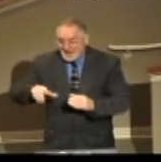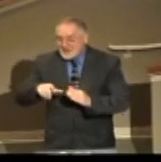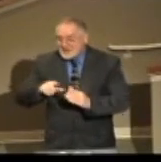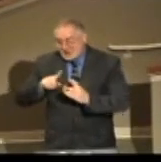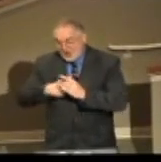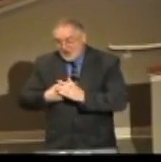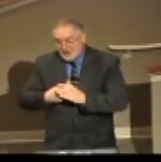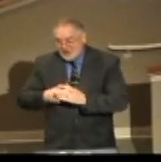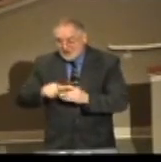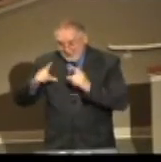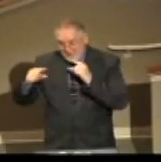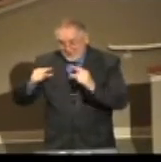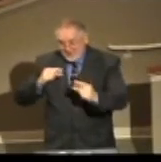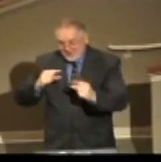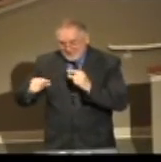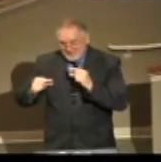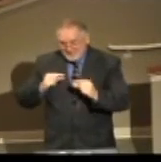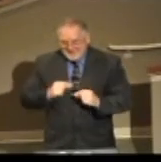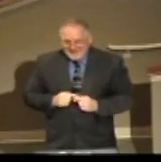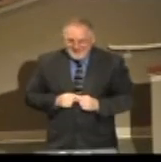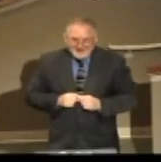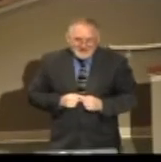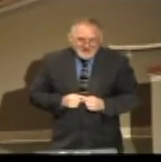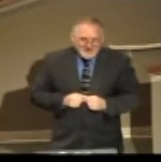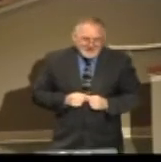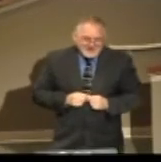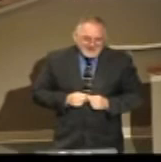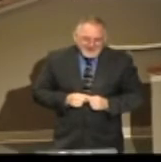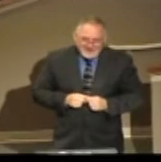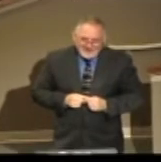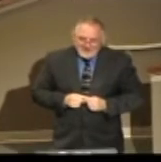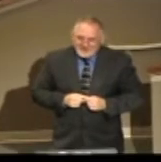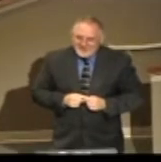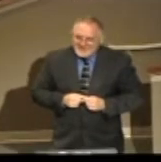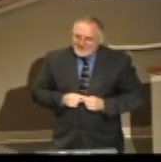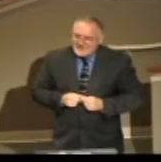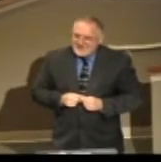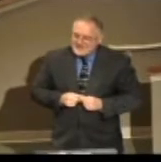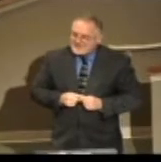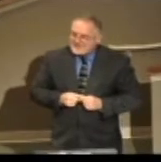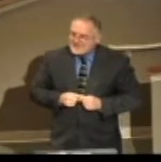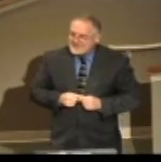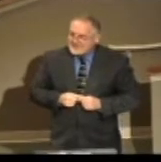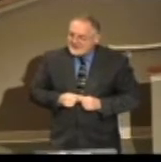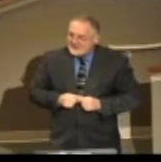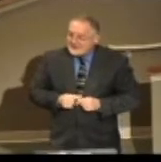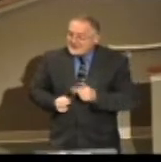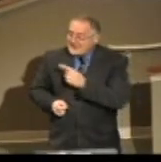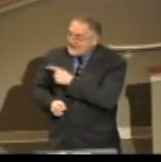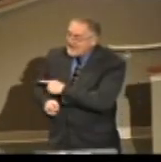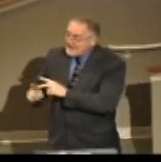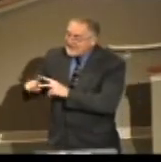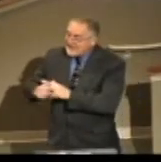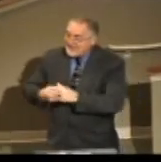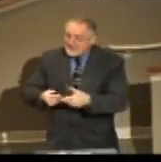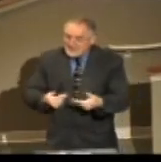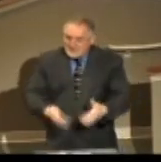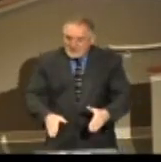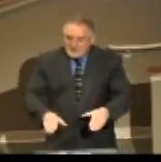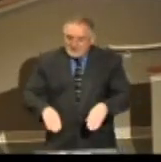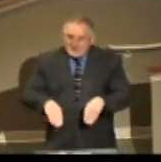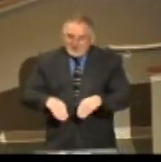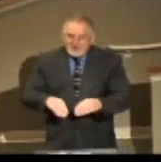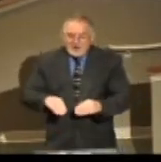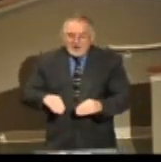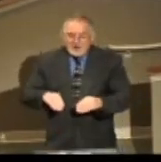When other cereals come out, though, what they wanted to do, that cornflakes was losing their market. So in the early 1990s, cornflakes did